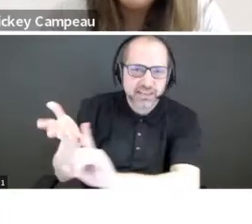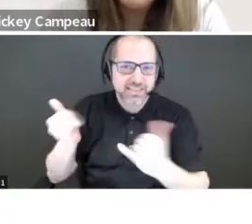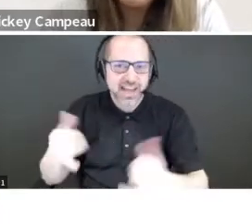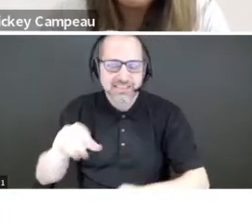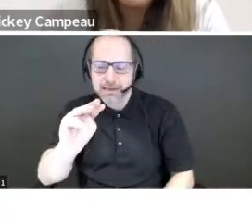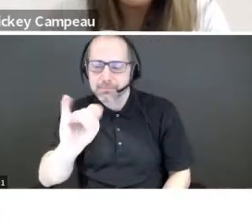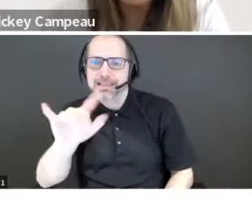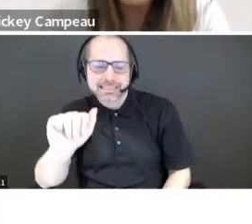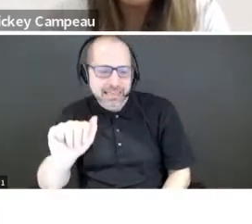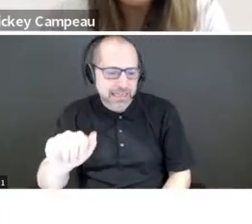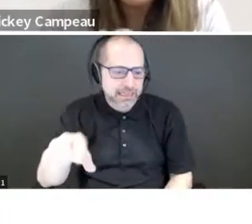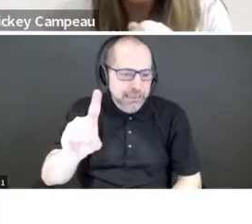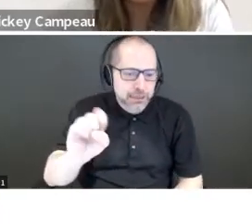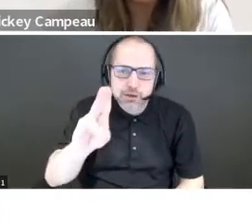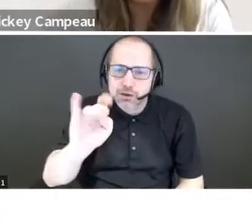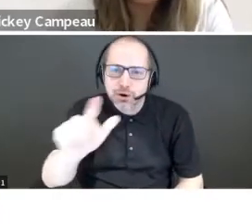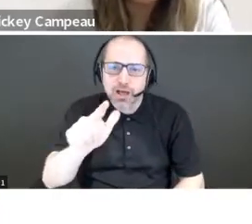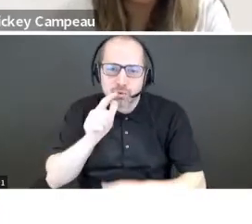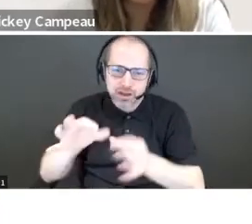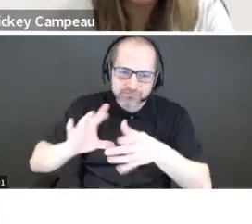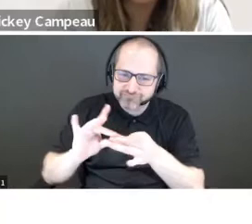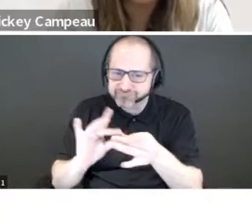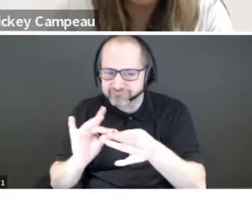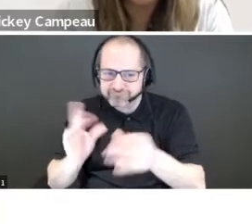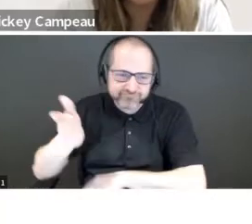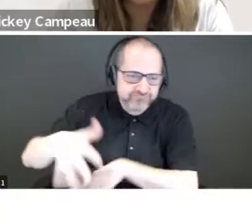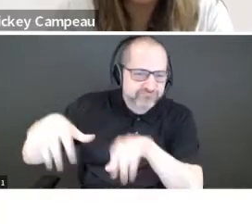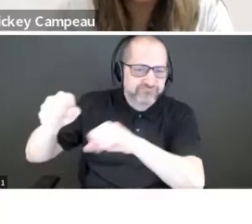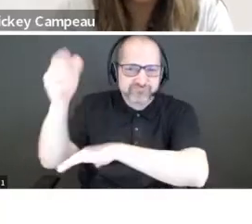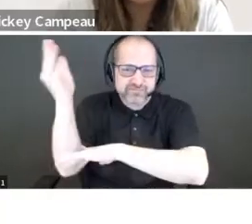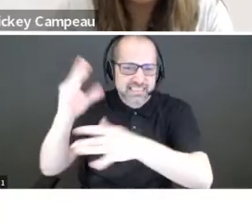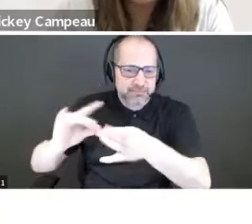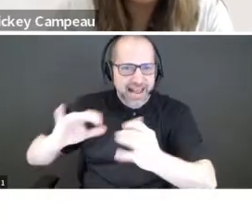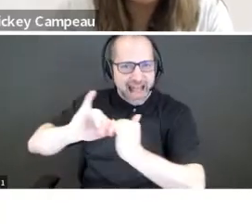will help us uncover the essentials of building and delivering a powerful pitch.